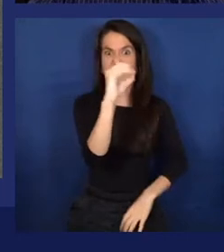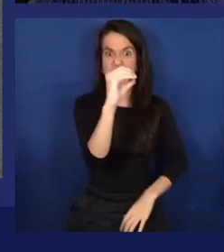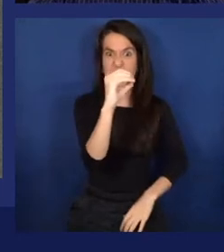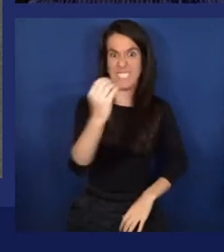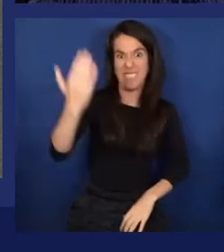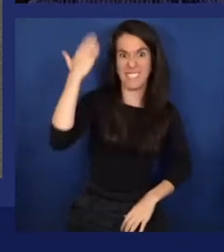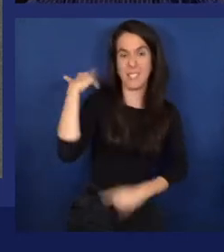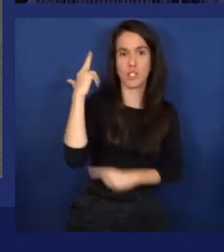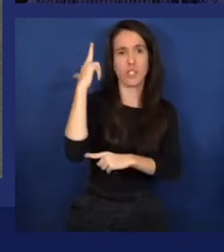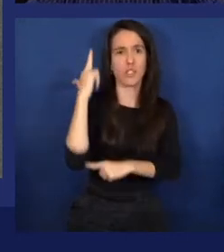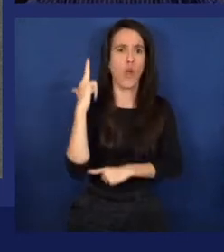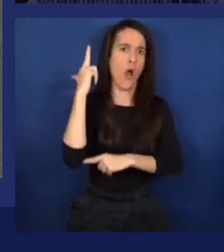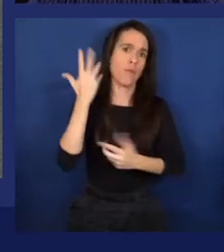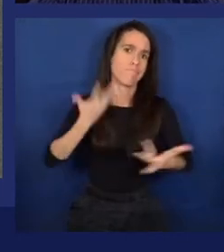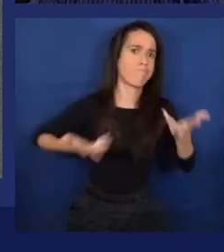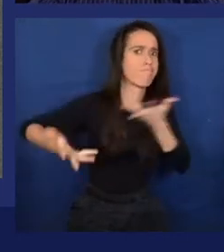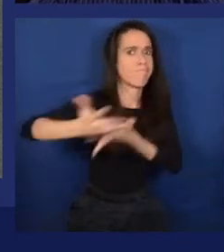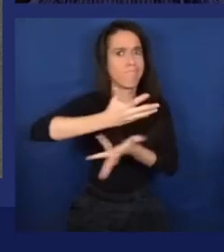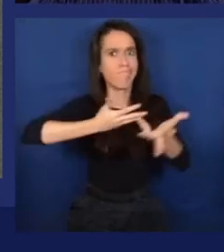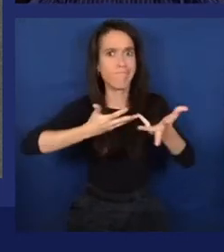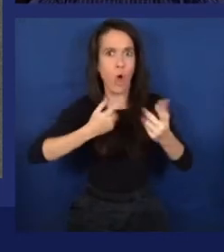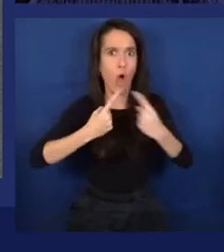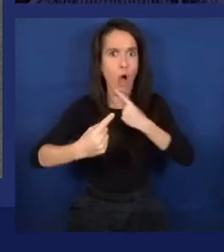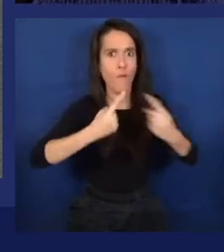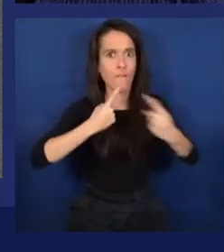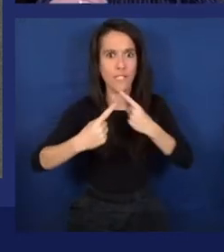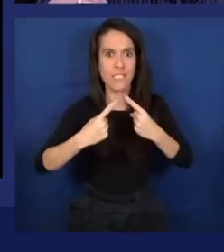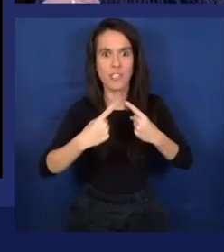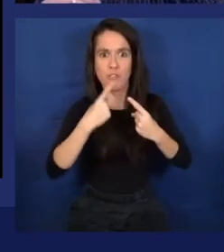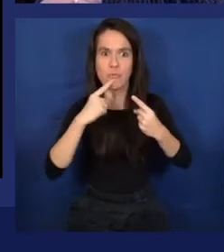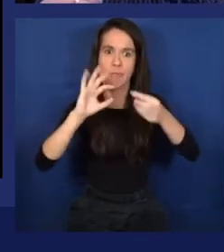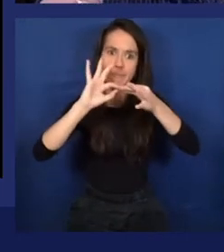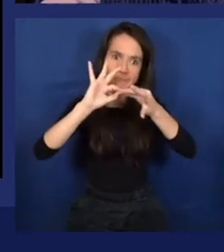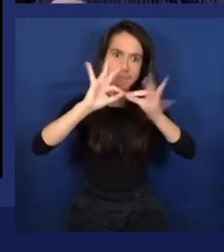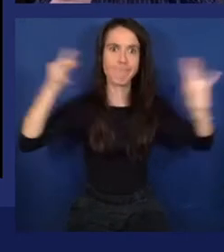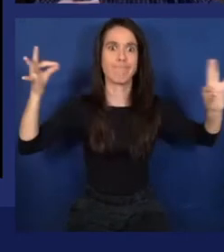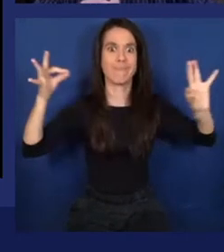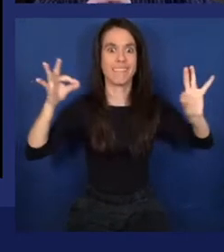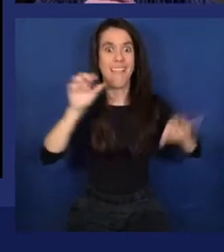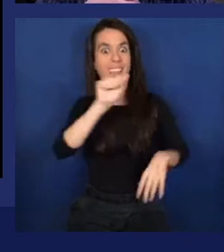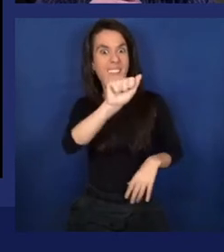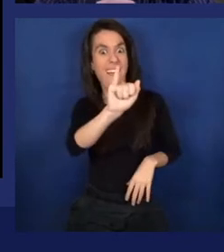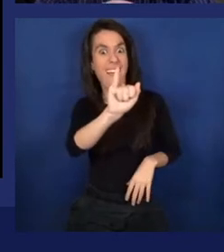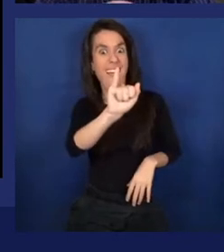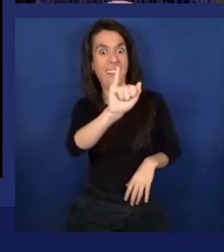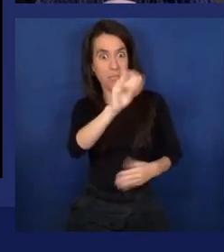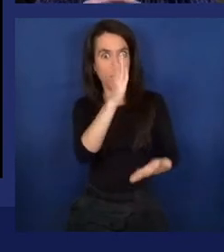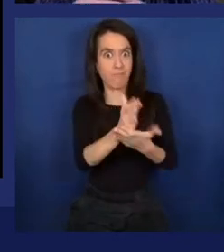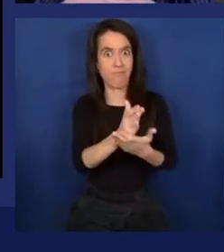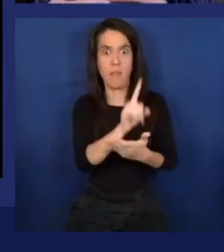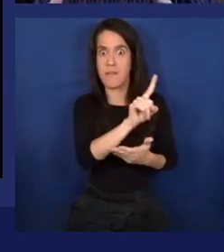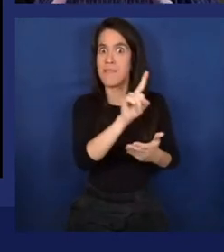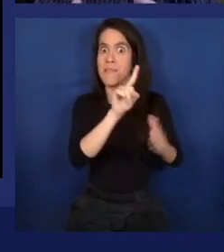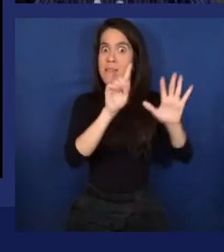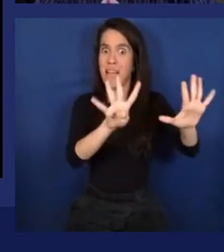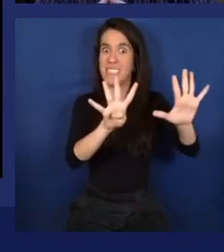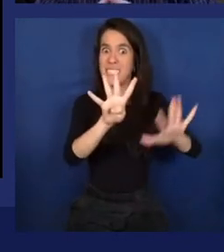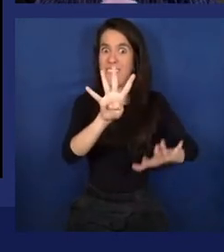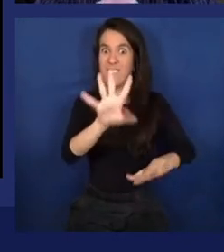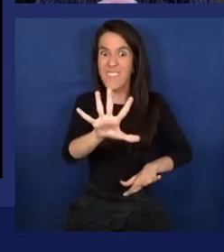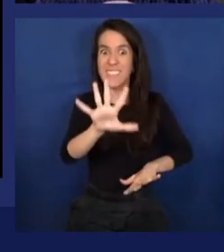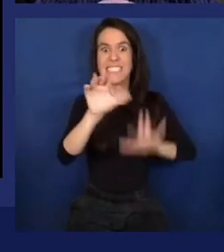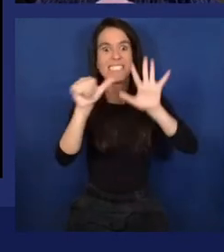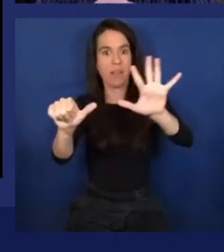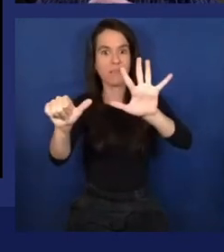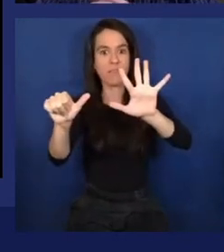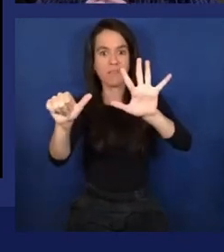So the first time you really hear the phrase artificial intelligence is in the summer of 1956, when a gathering of